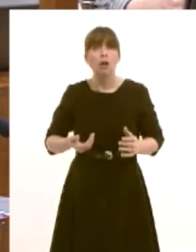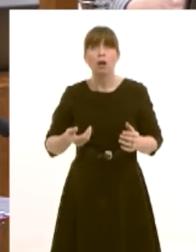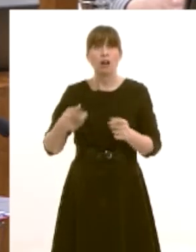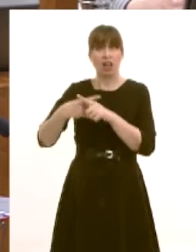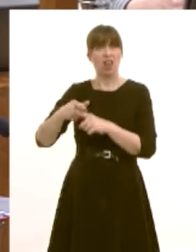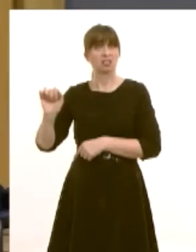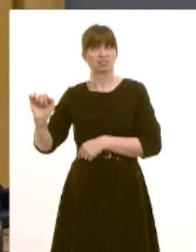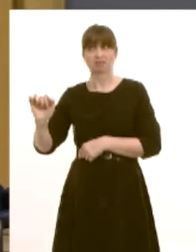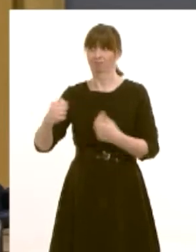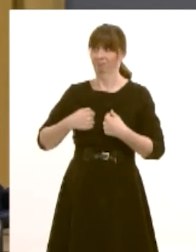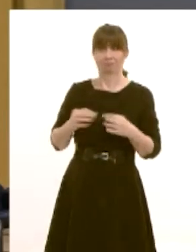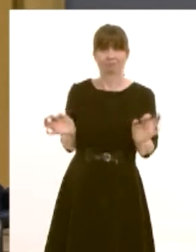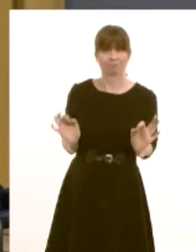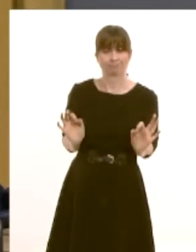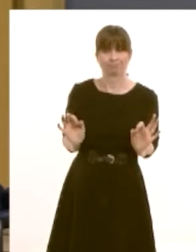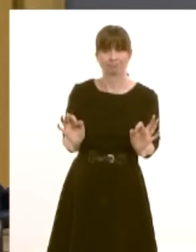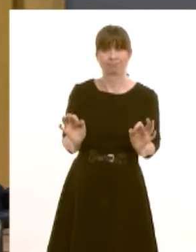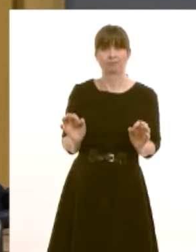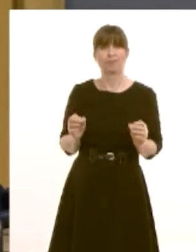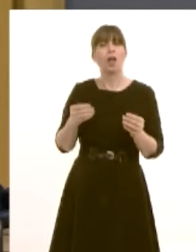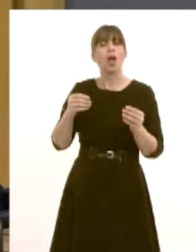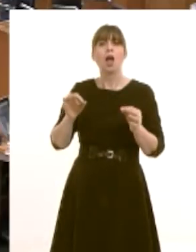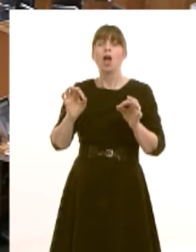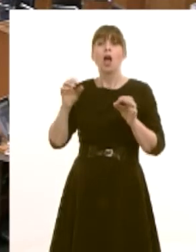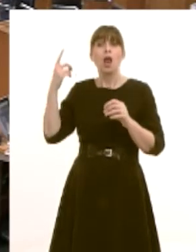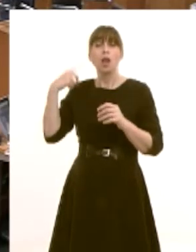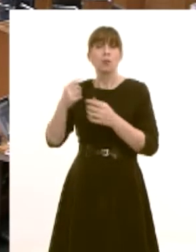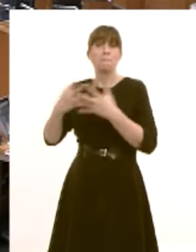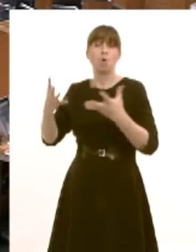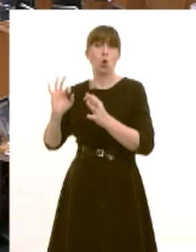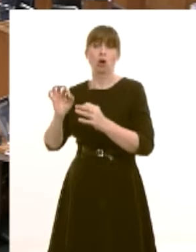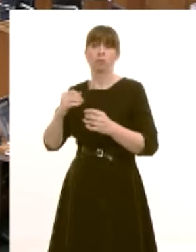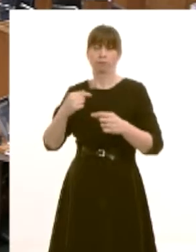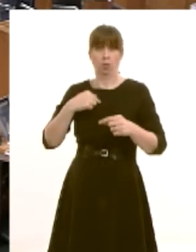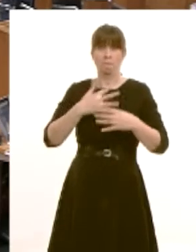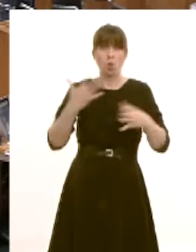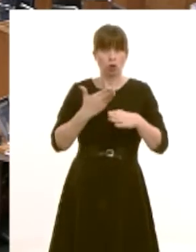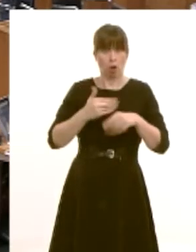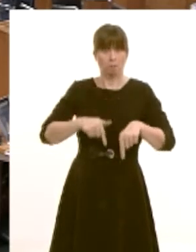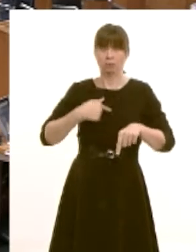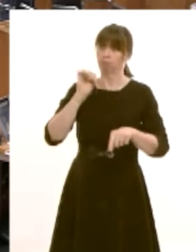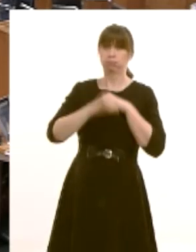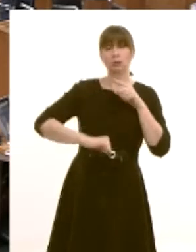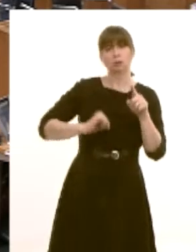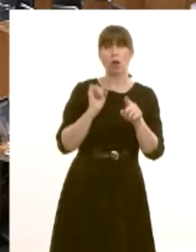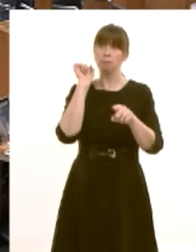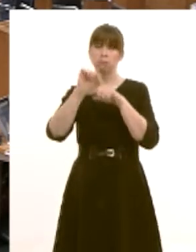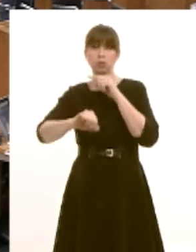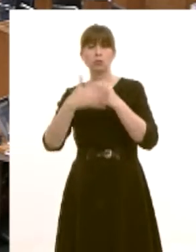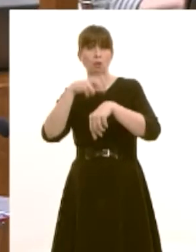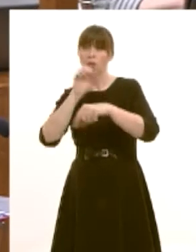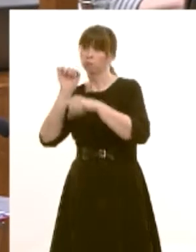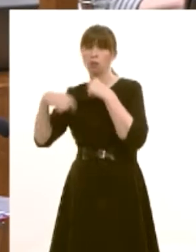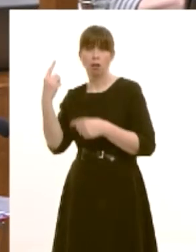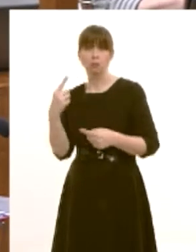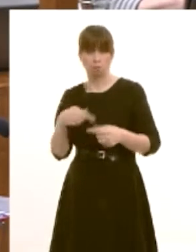england as i mean economic stagnation our unemployment is lower than london it's lower than scotland and lower than northern ireland that